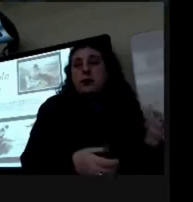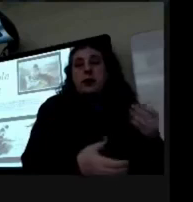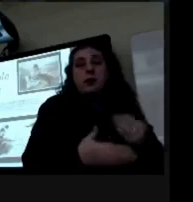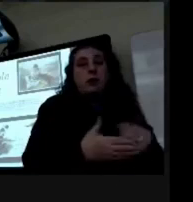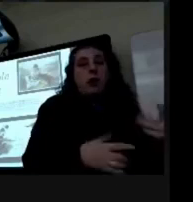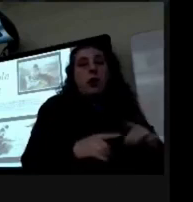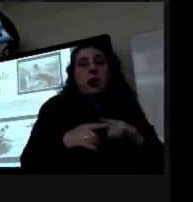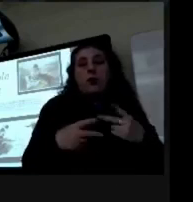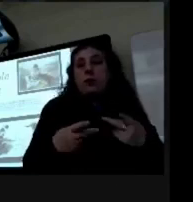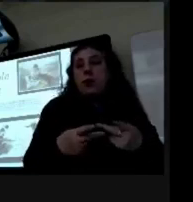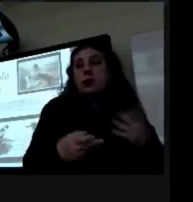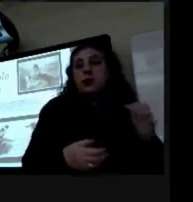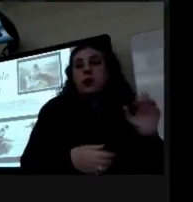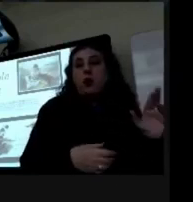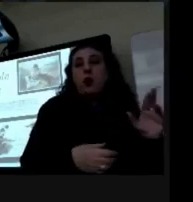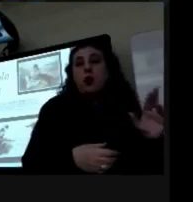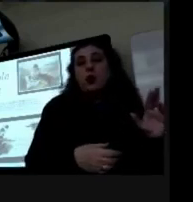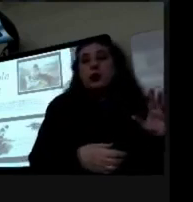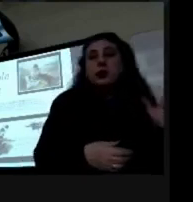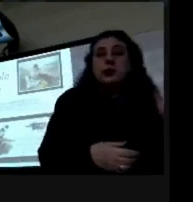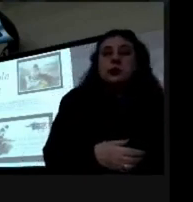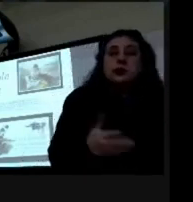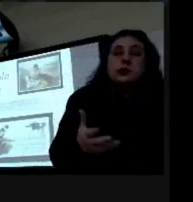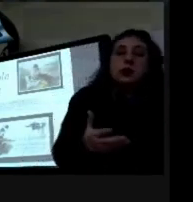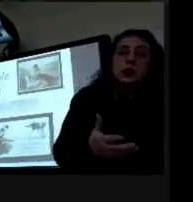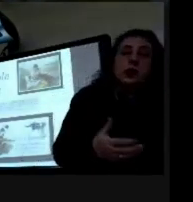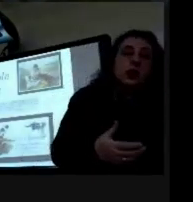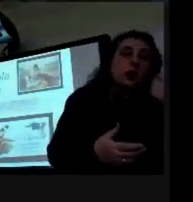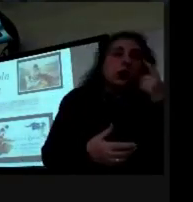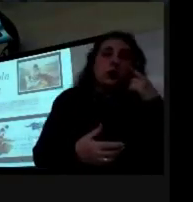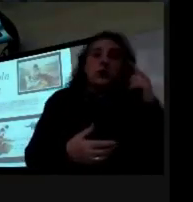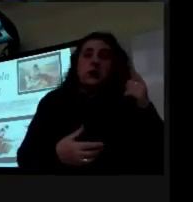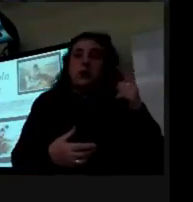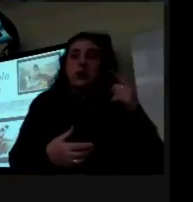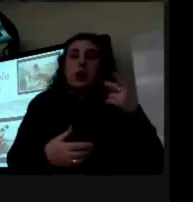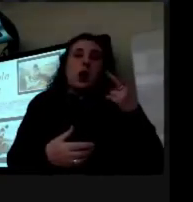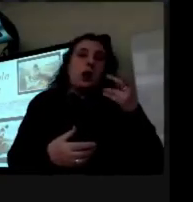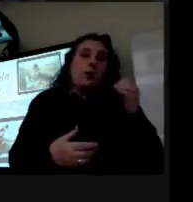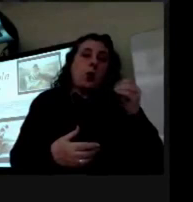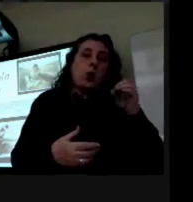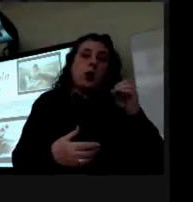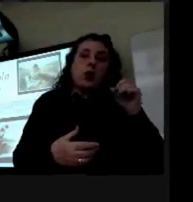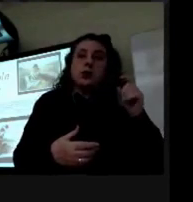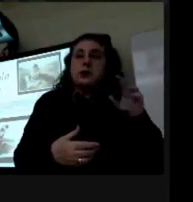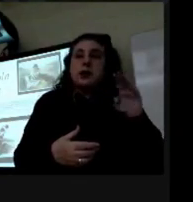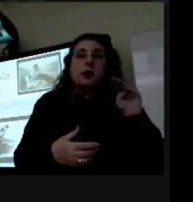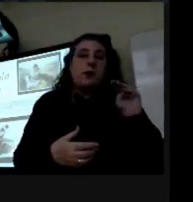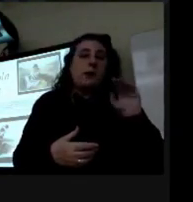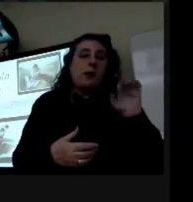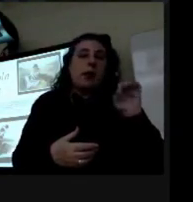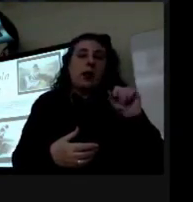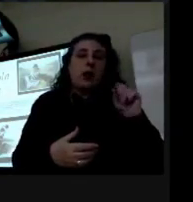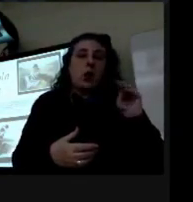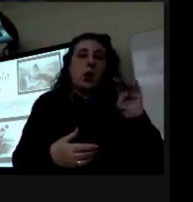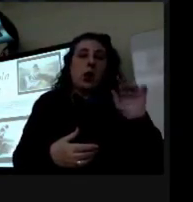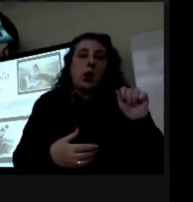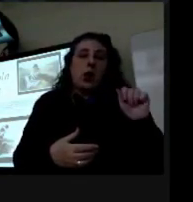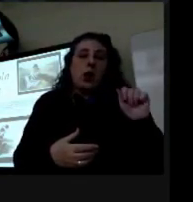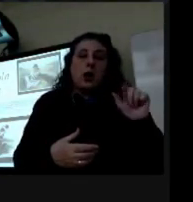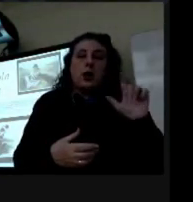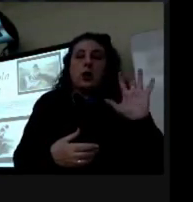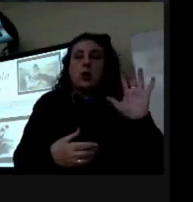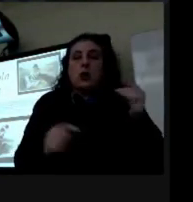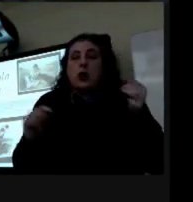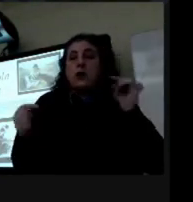else um or he could so he took it for hypochondriasis and melancholia these could have hurt